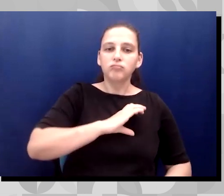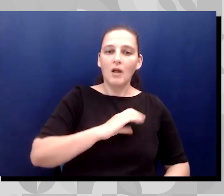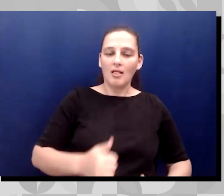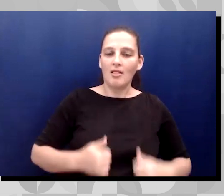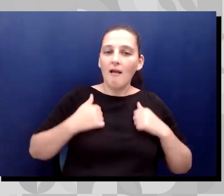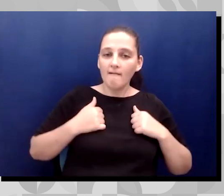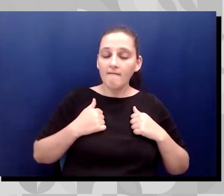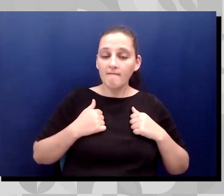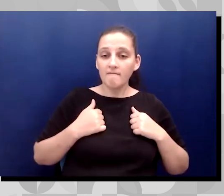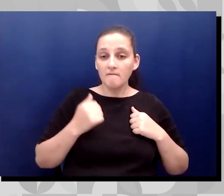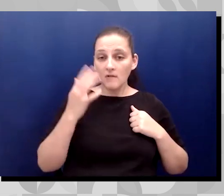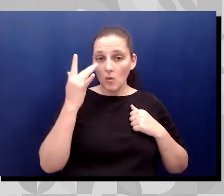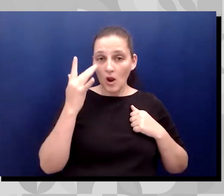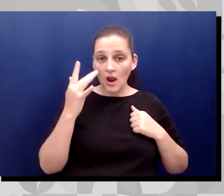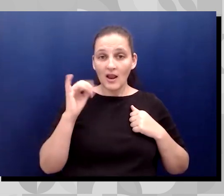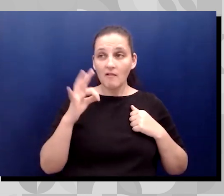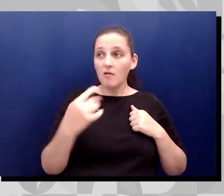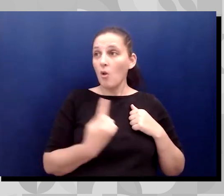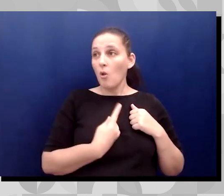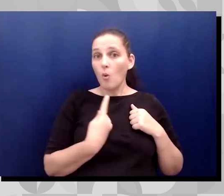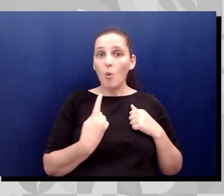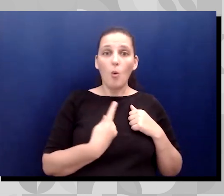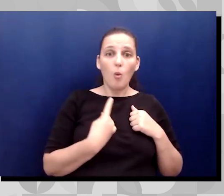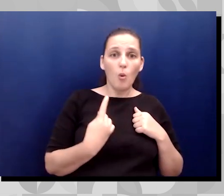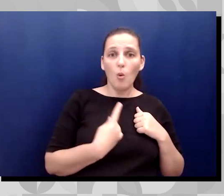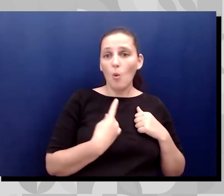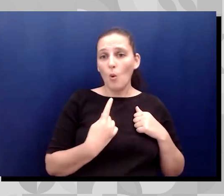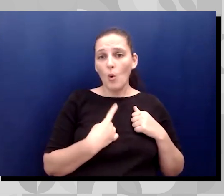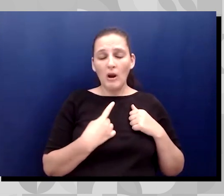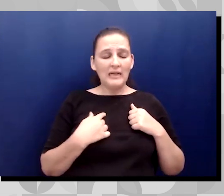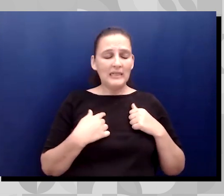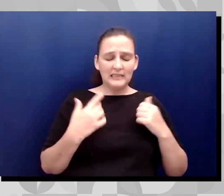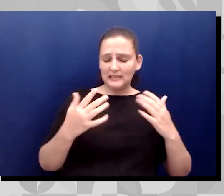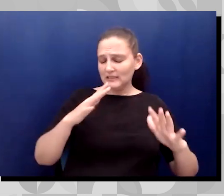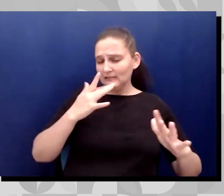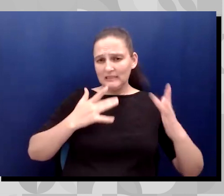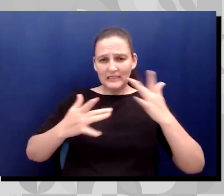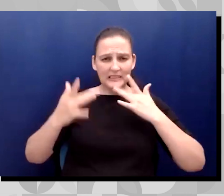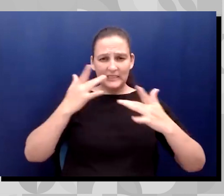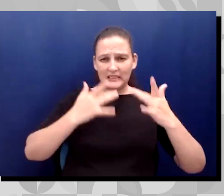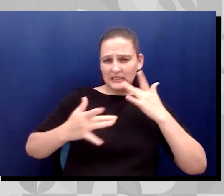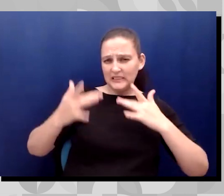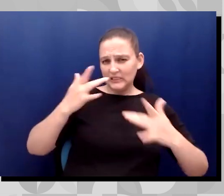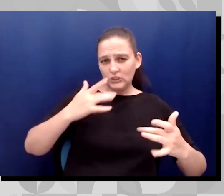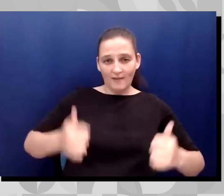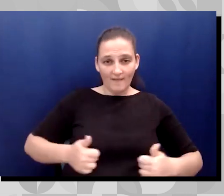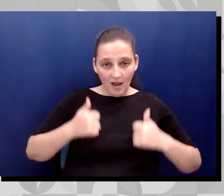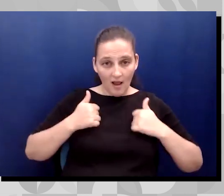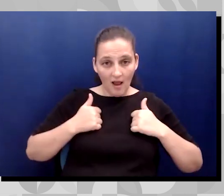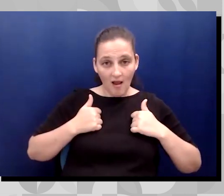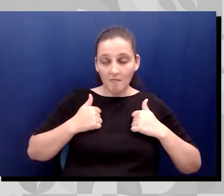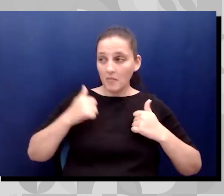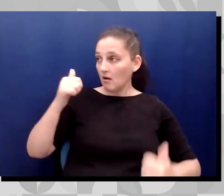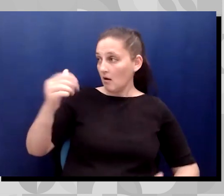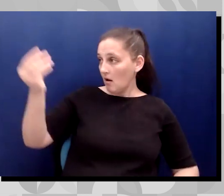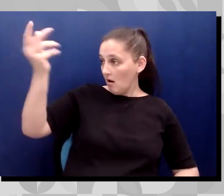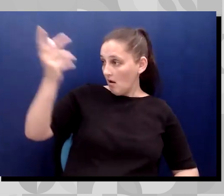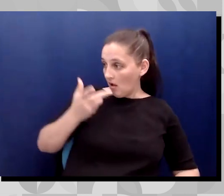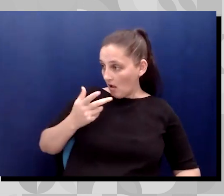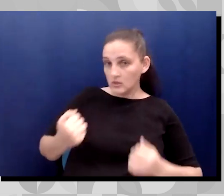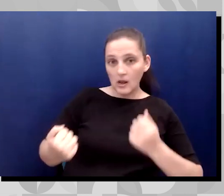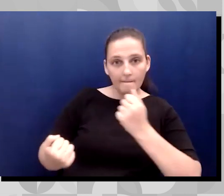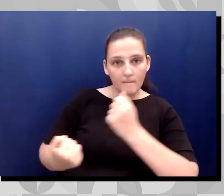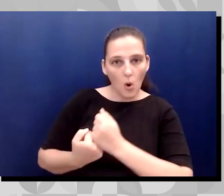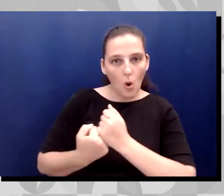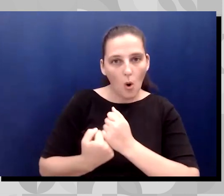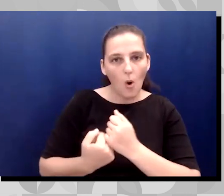going it alone, you're operating in survival mode. But when you access support, you can think more clearly about the vision